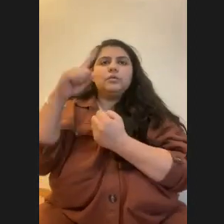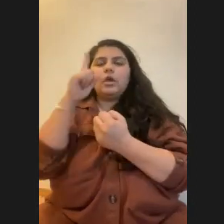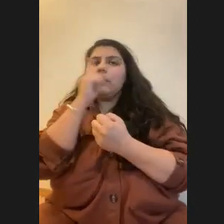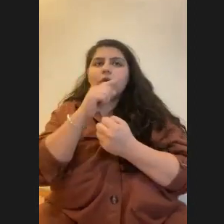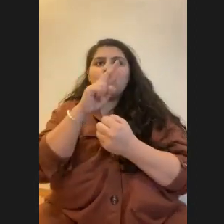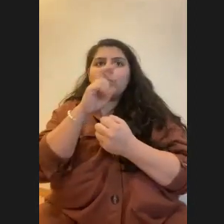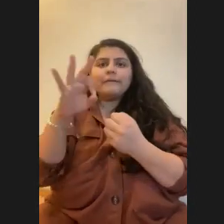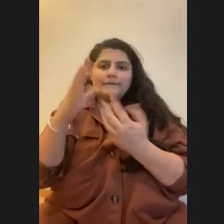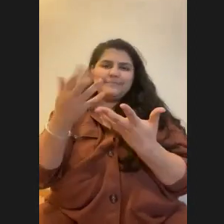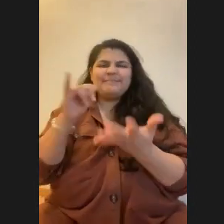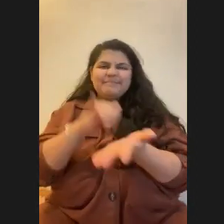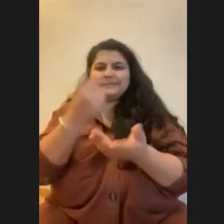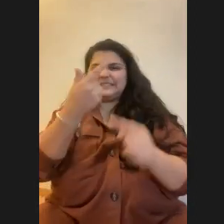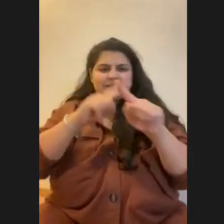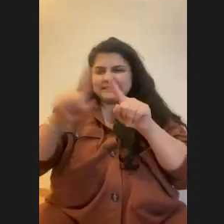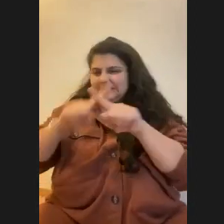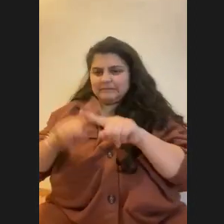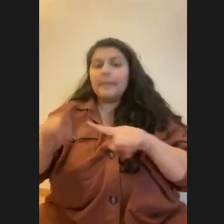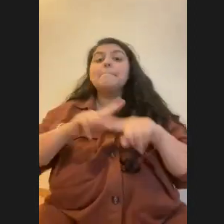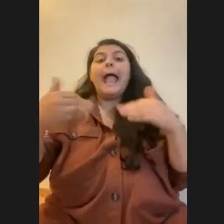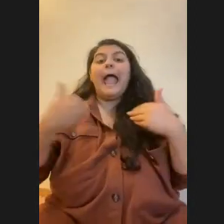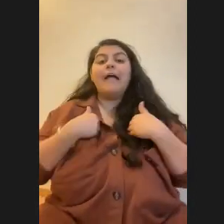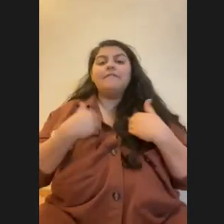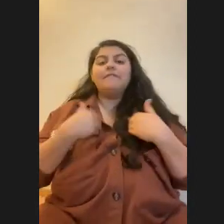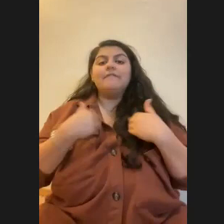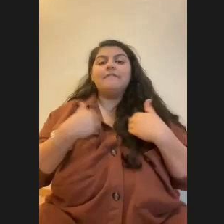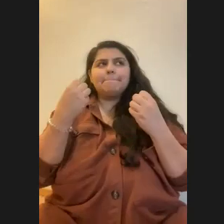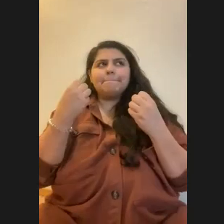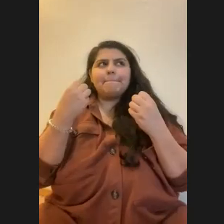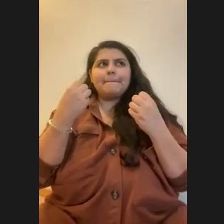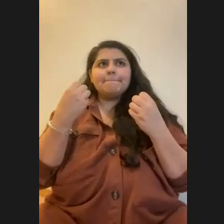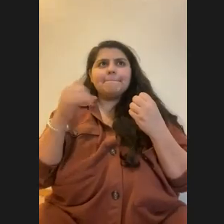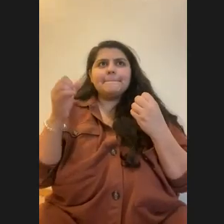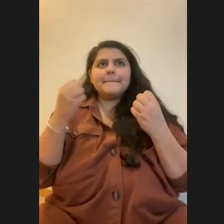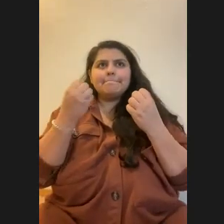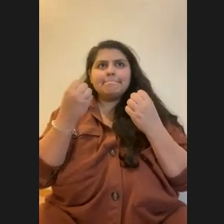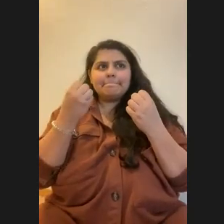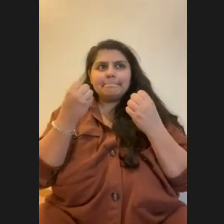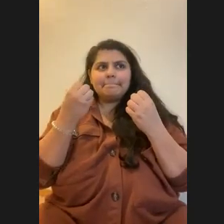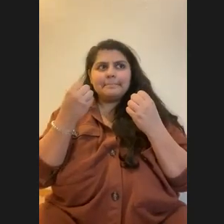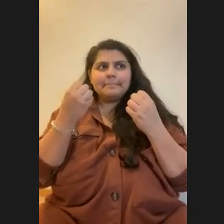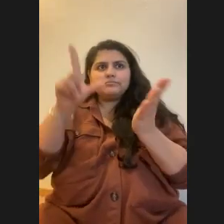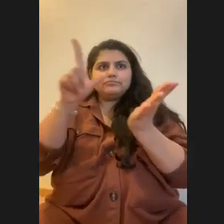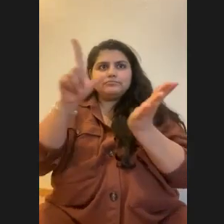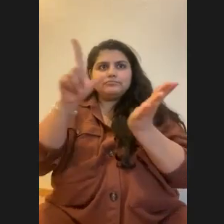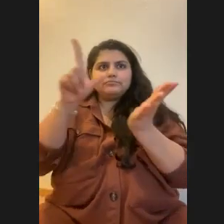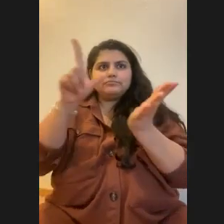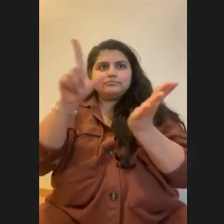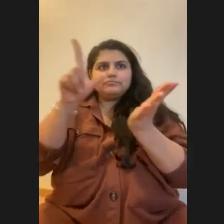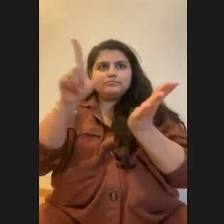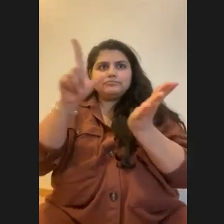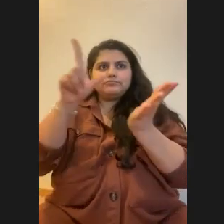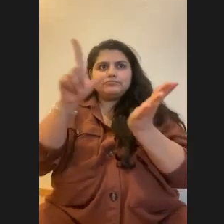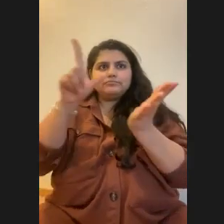in it, know there's a good, forgot the name of the paper is, it might not be a helpful recommendation, but there is a paper that goes really in depth on like comparing the different